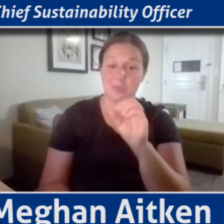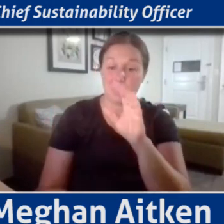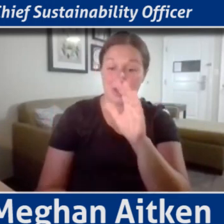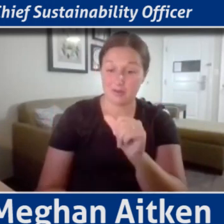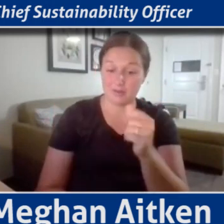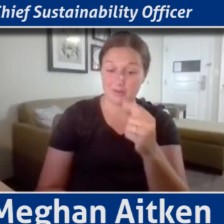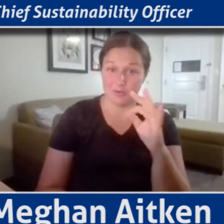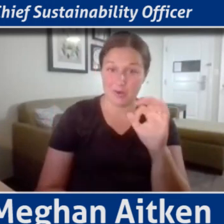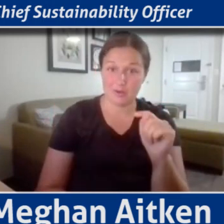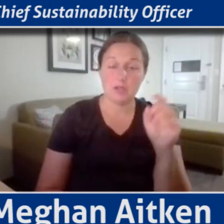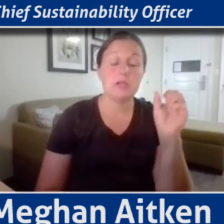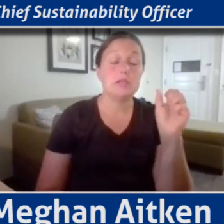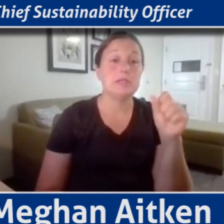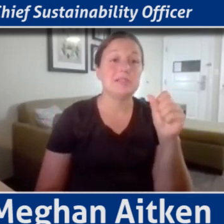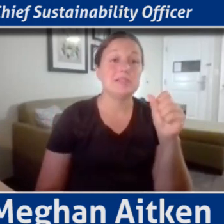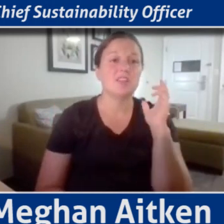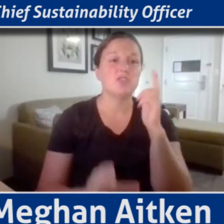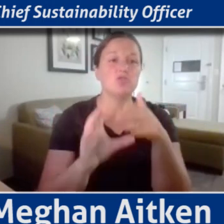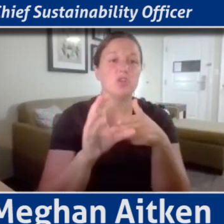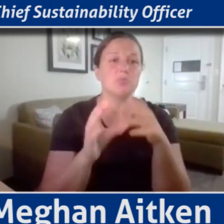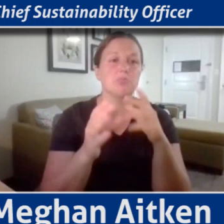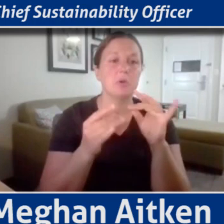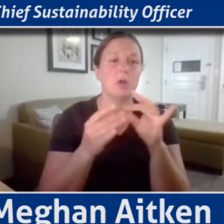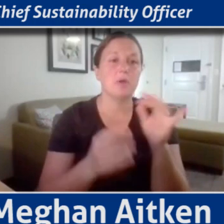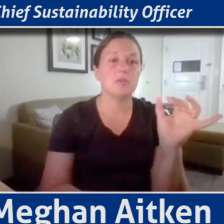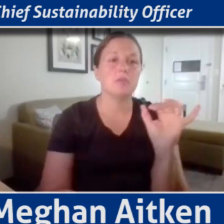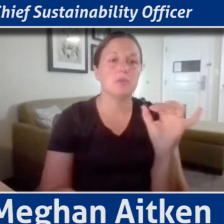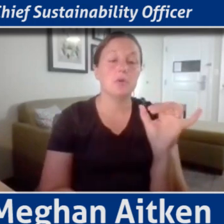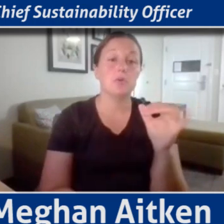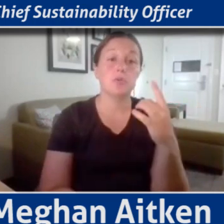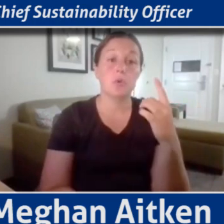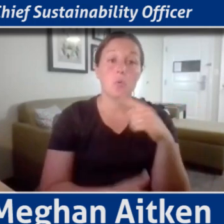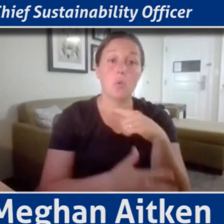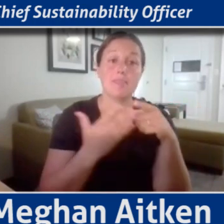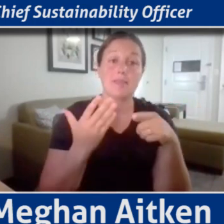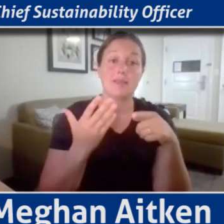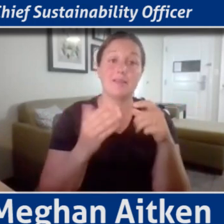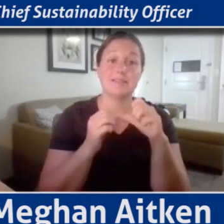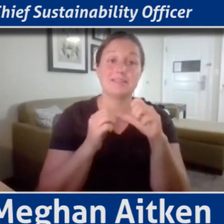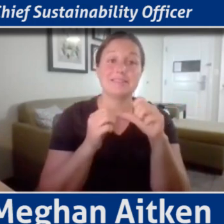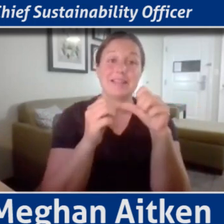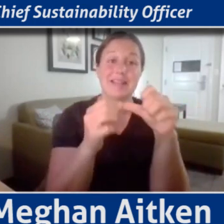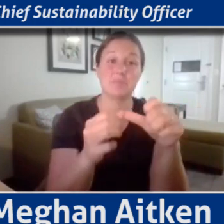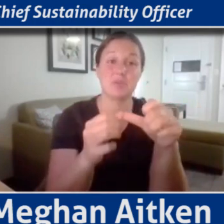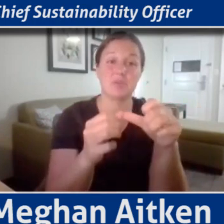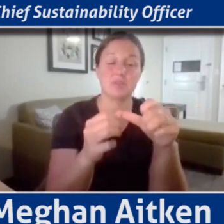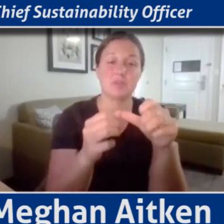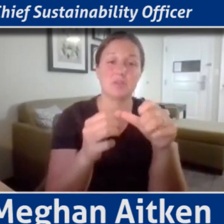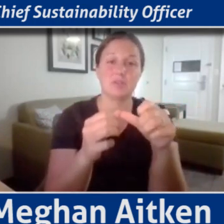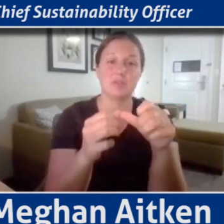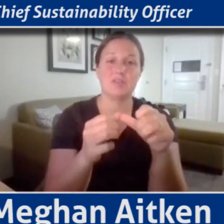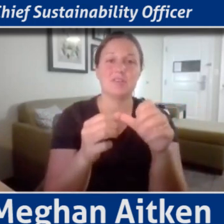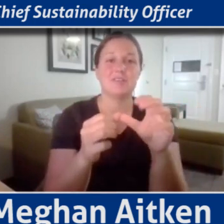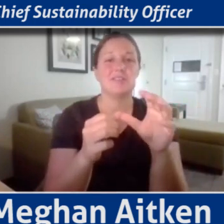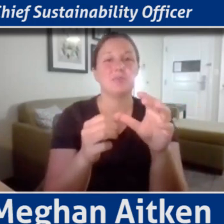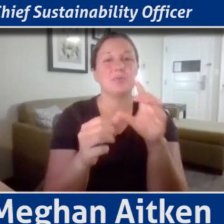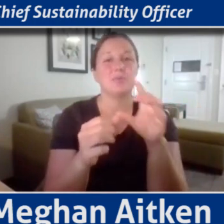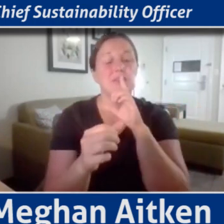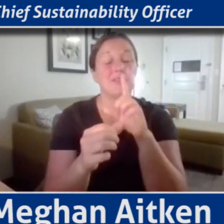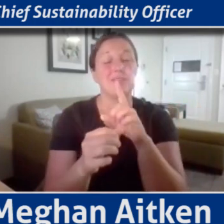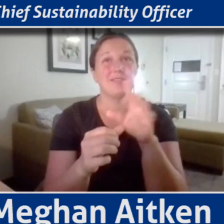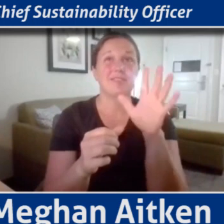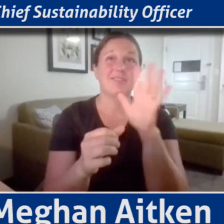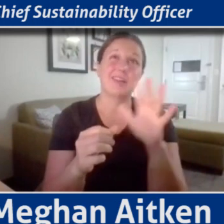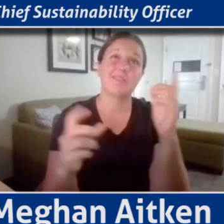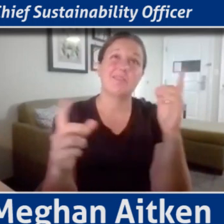just jumped in real quickly, which is, you know, one of the things is that sustainability by its nature is a very complex place, right? You're